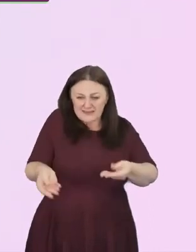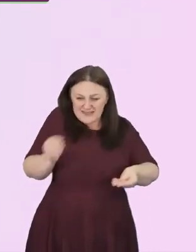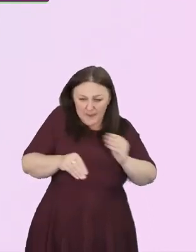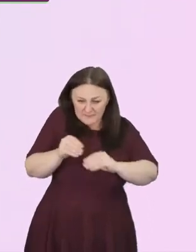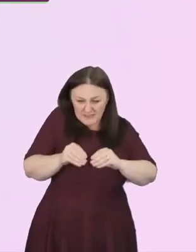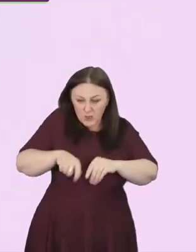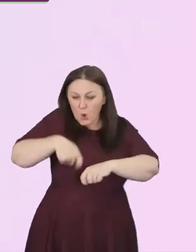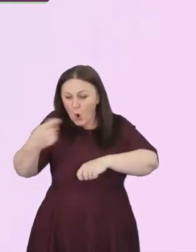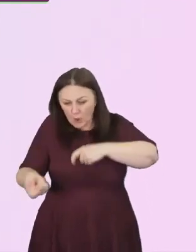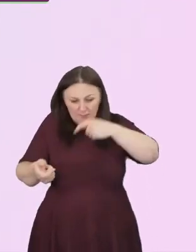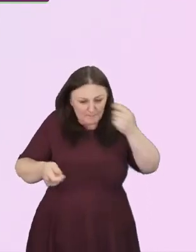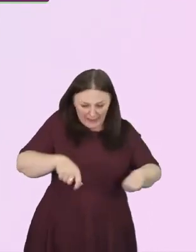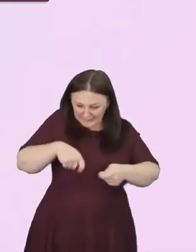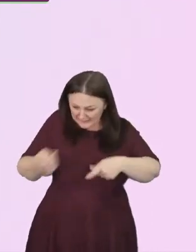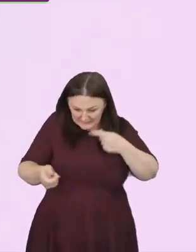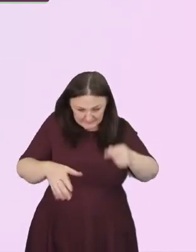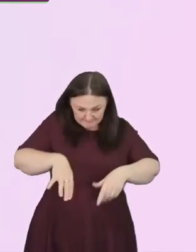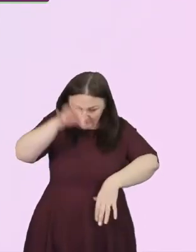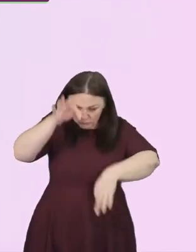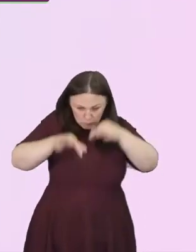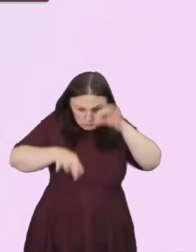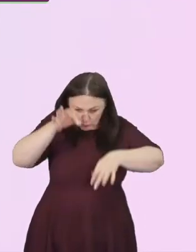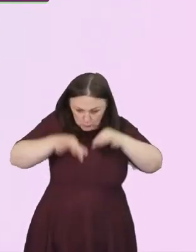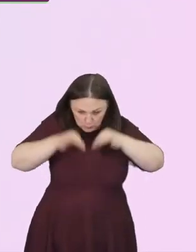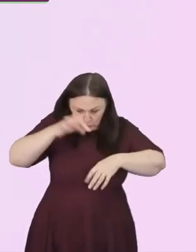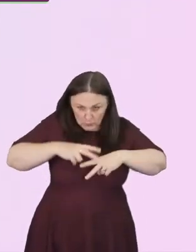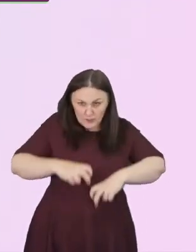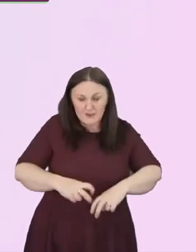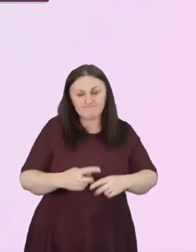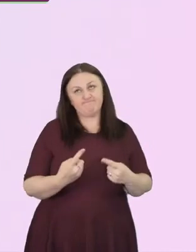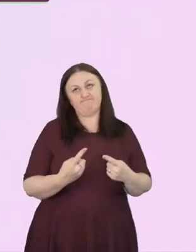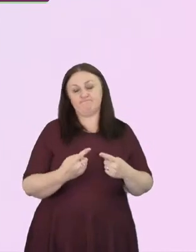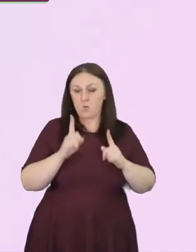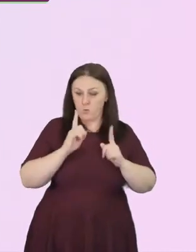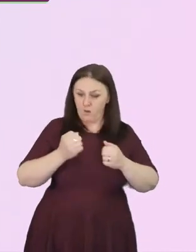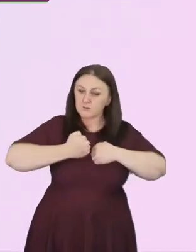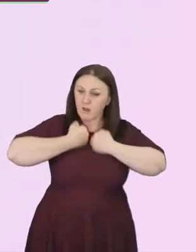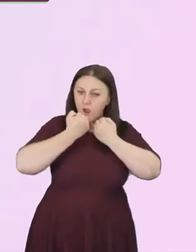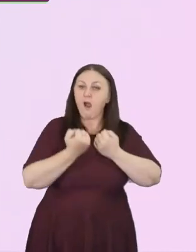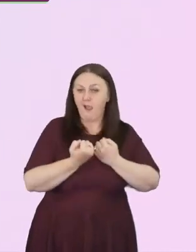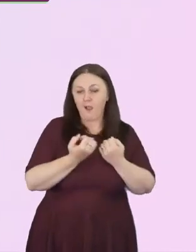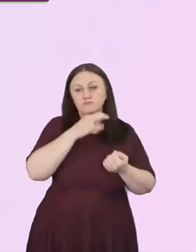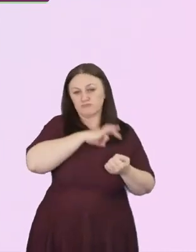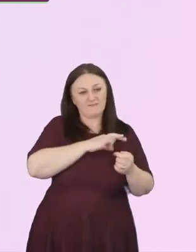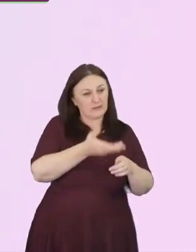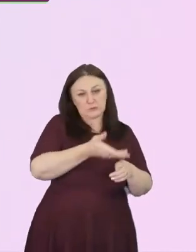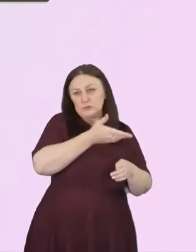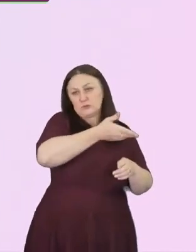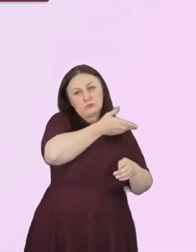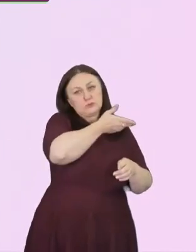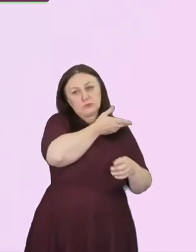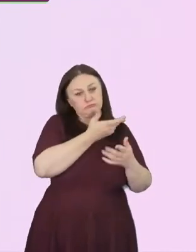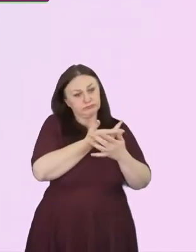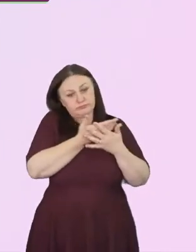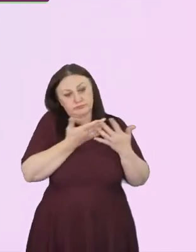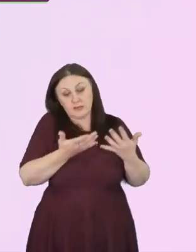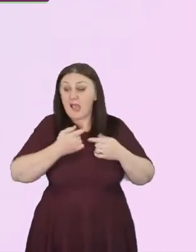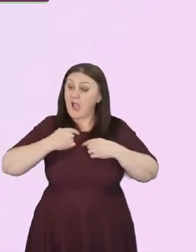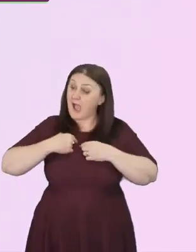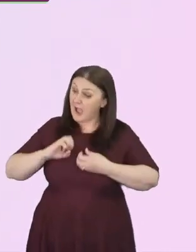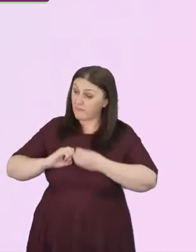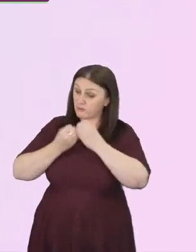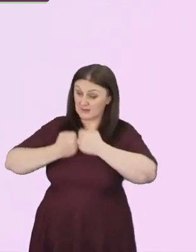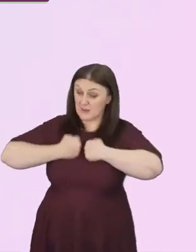privileges as a white woman. I've made my own list. I'm still adding to it. Why not draw up your